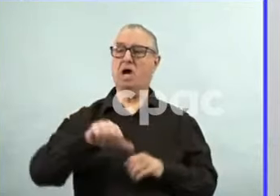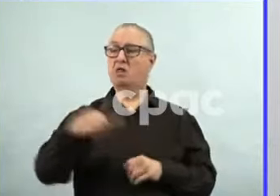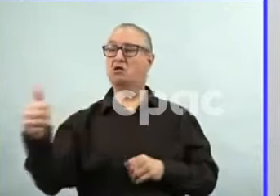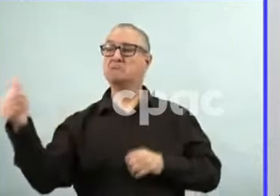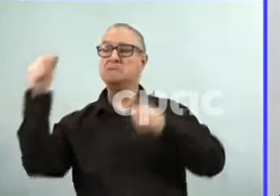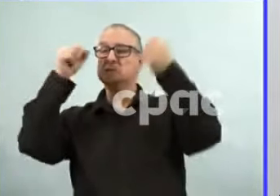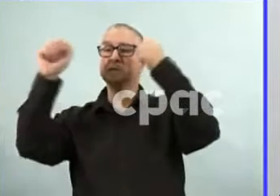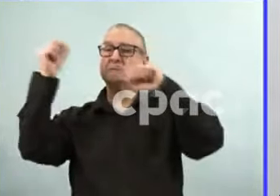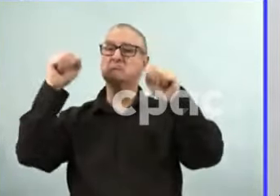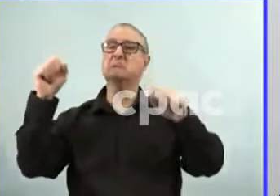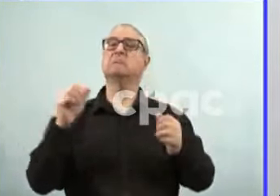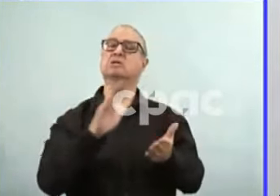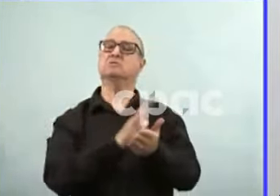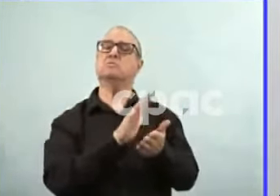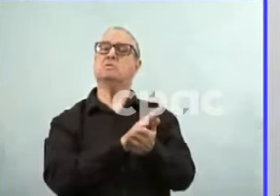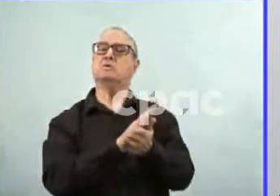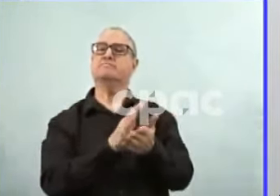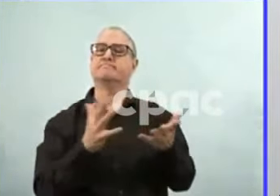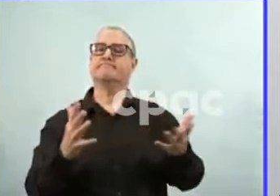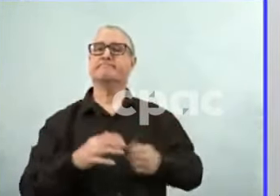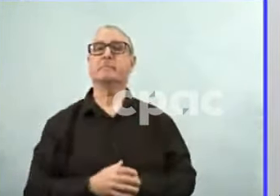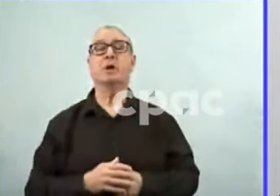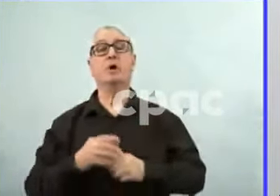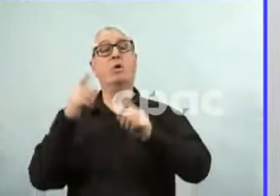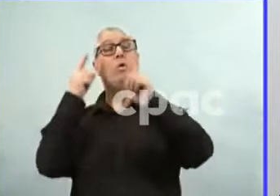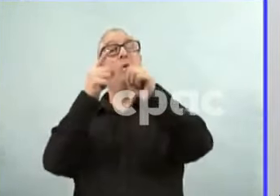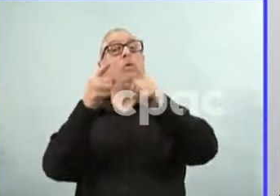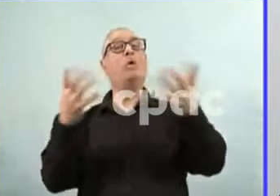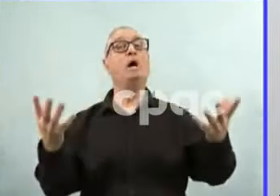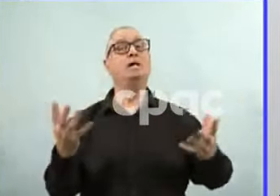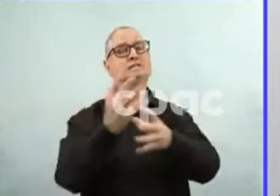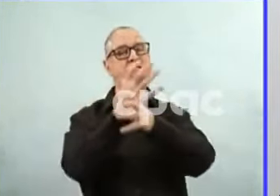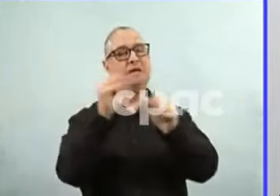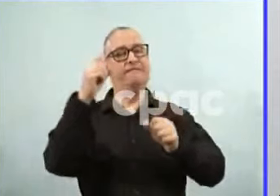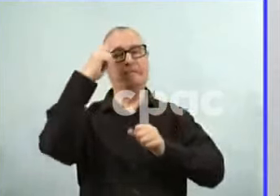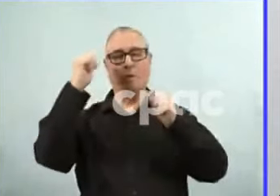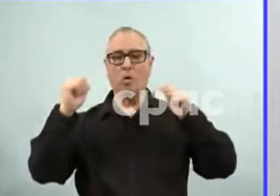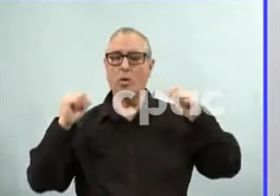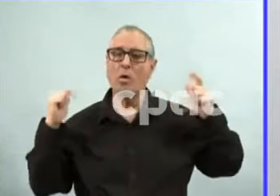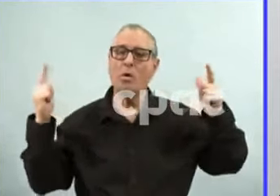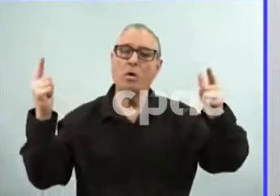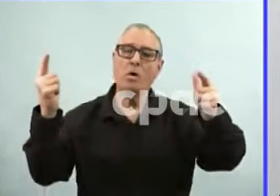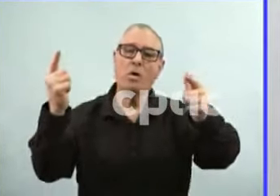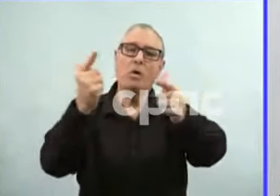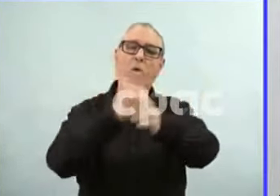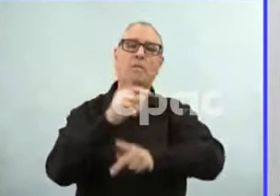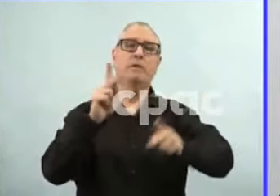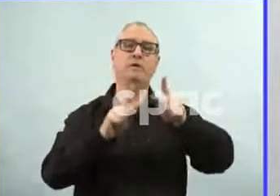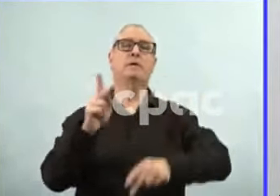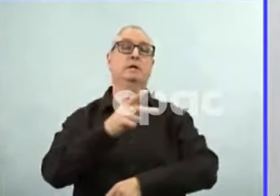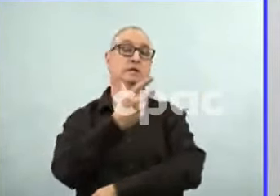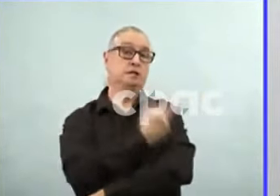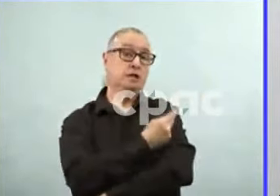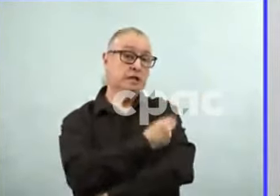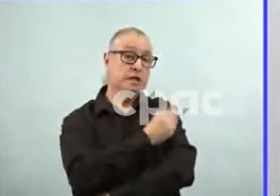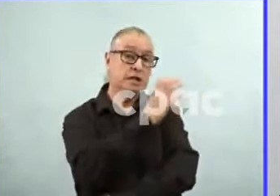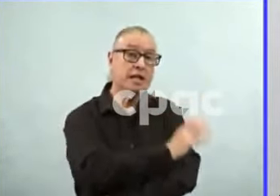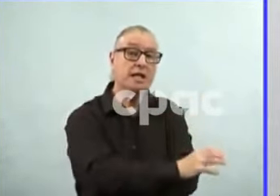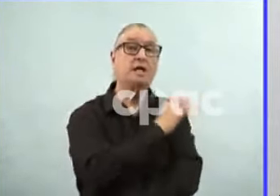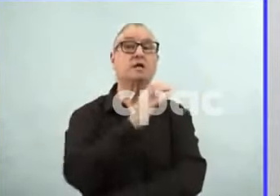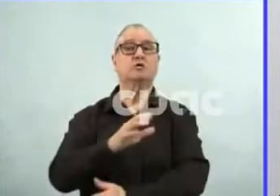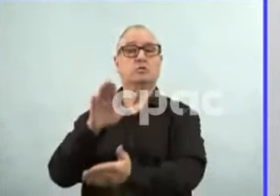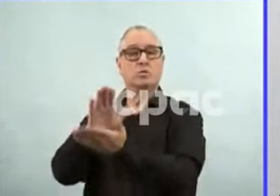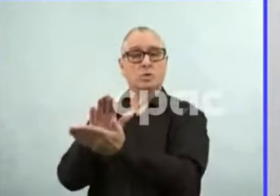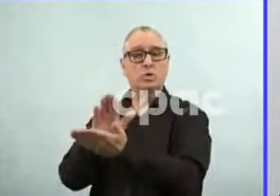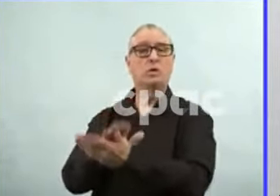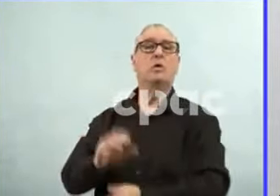things are safe for people to come to the clinics, whether they're in a school or one of our stable sites, like the